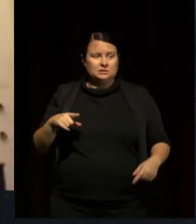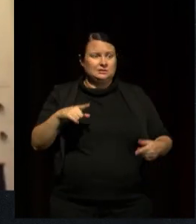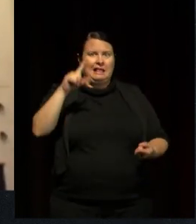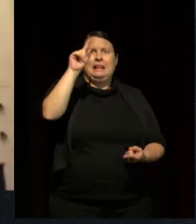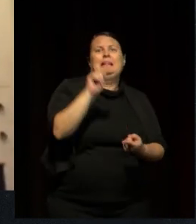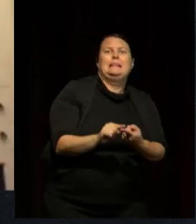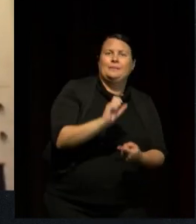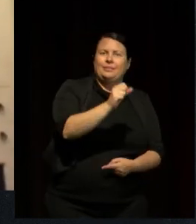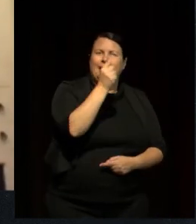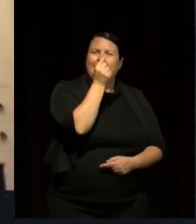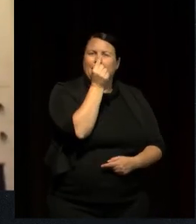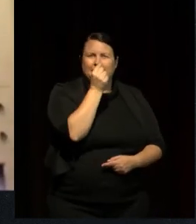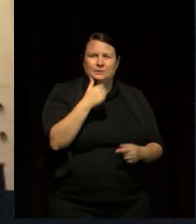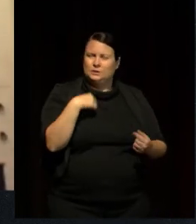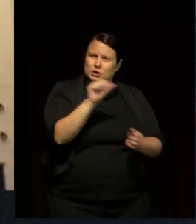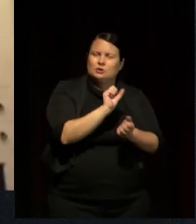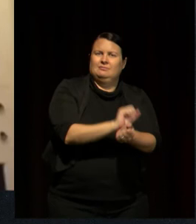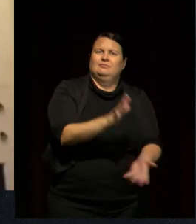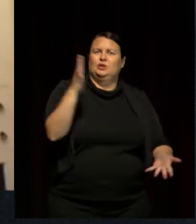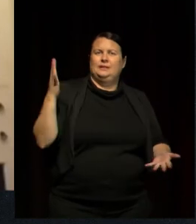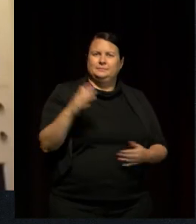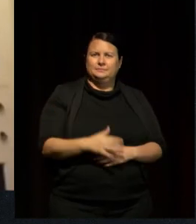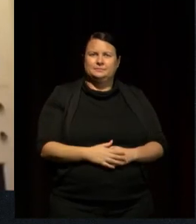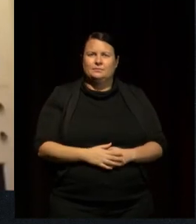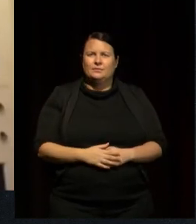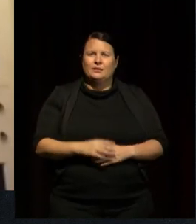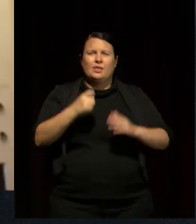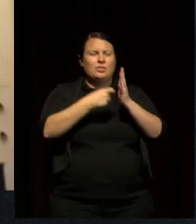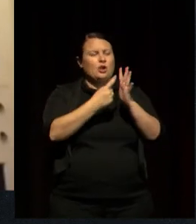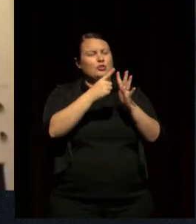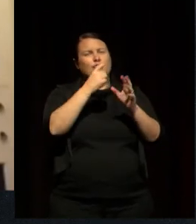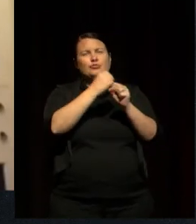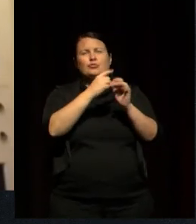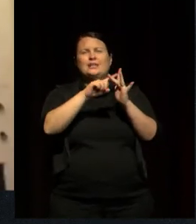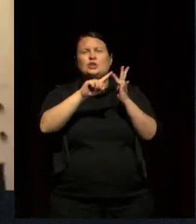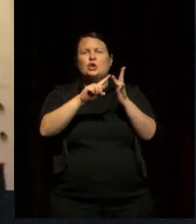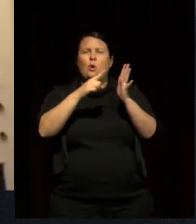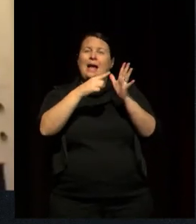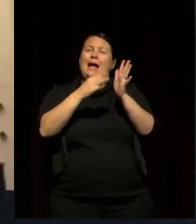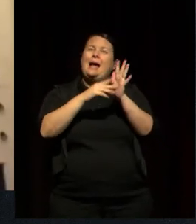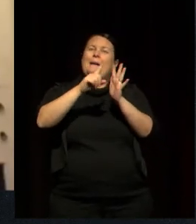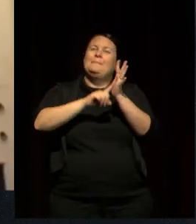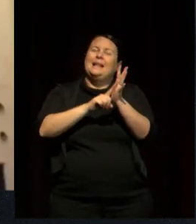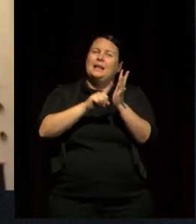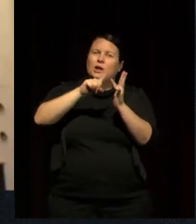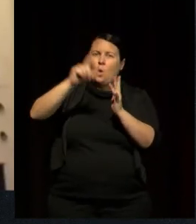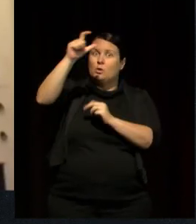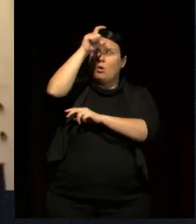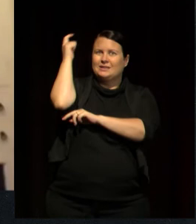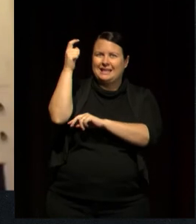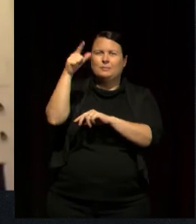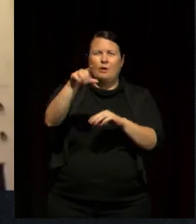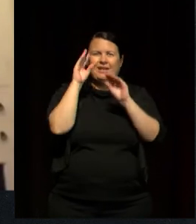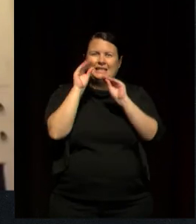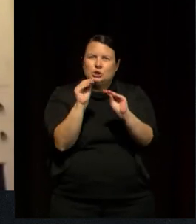capability. Carlina Rinaldi from Reggio Emilia, I think it was, who said, you know, every capable child needs a